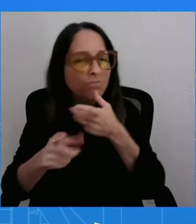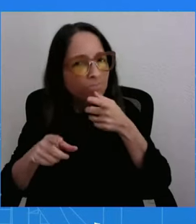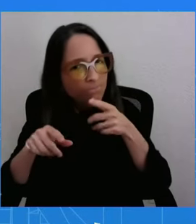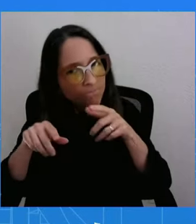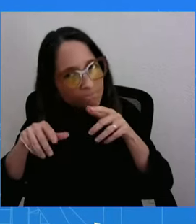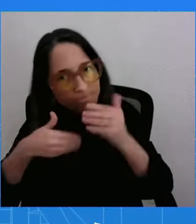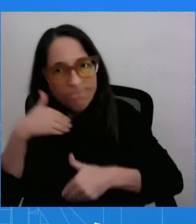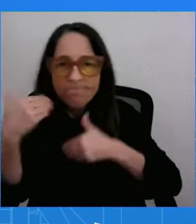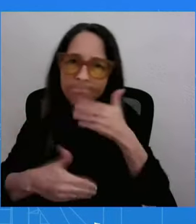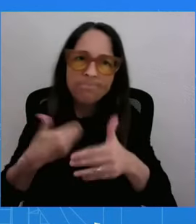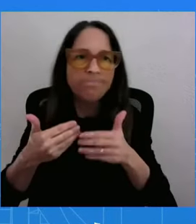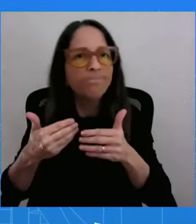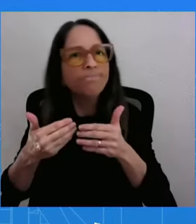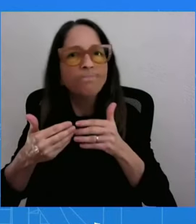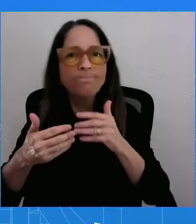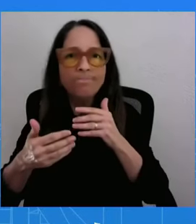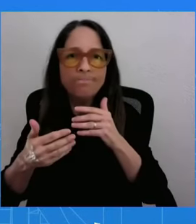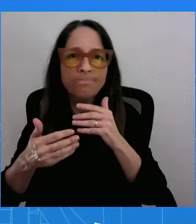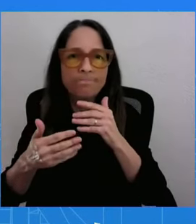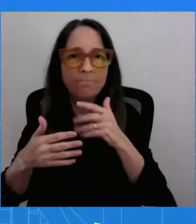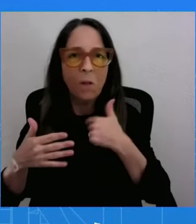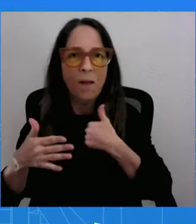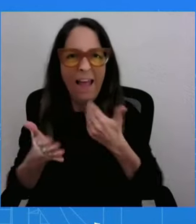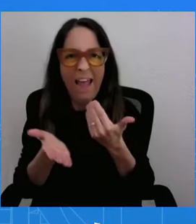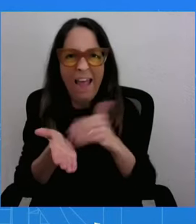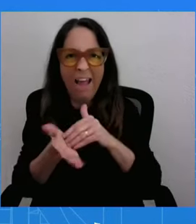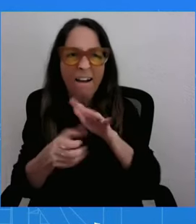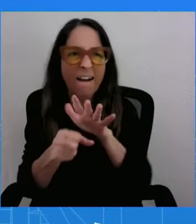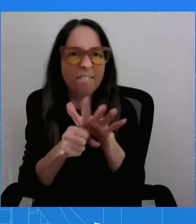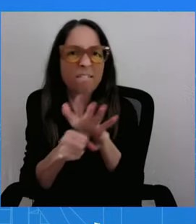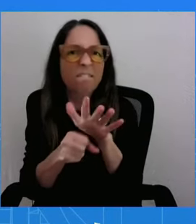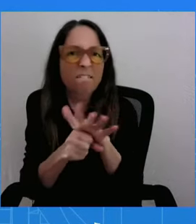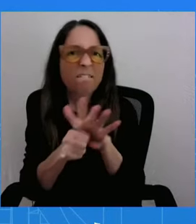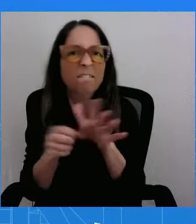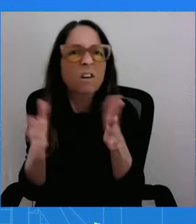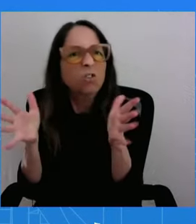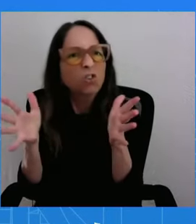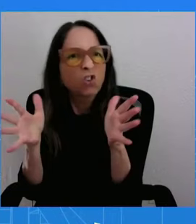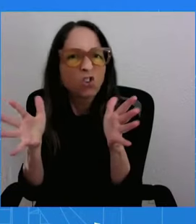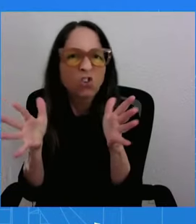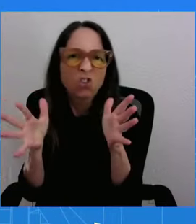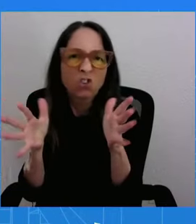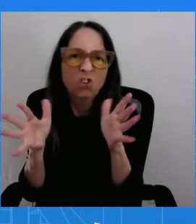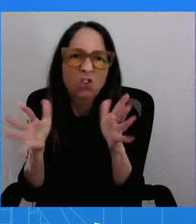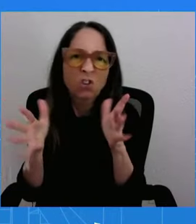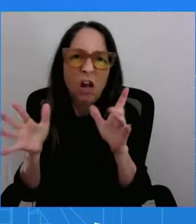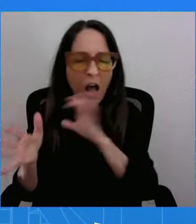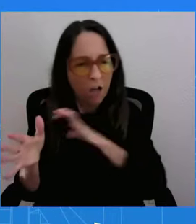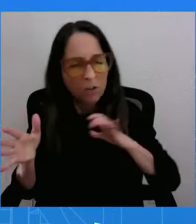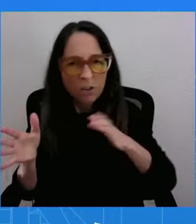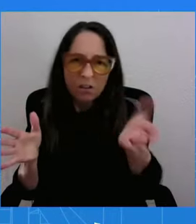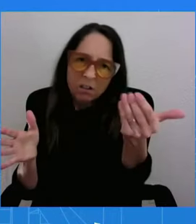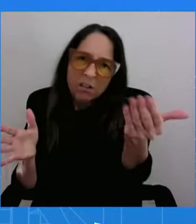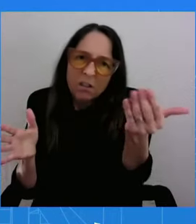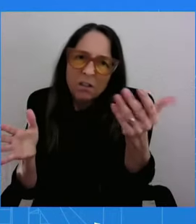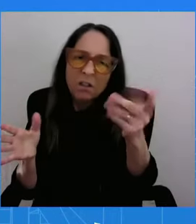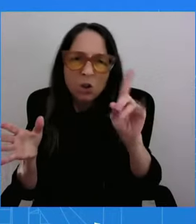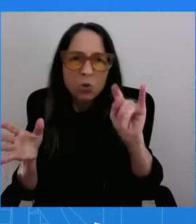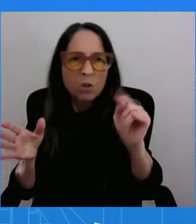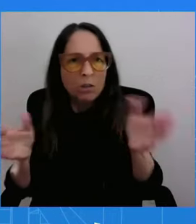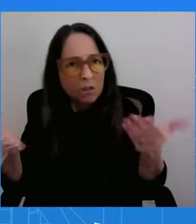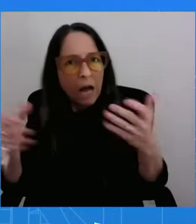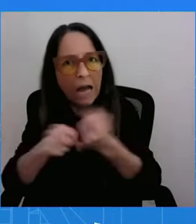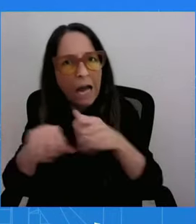congressional members need to act. They need to act. Kat Hamer. First, thanks for a reminder about fiancé's birthday. Oh,